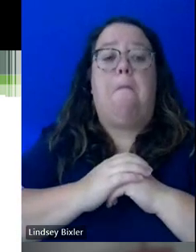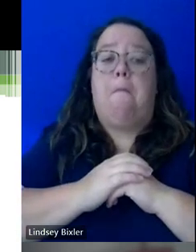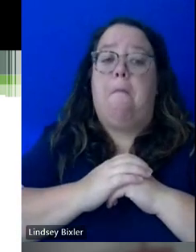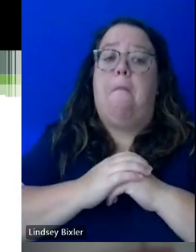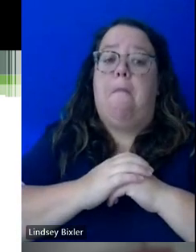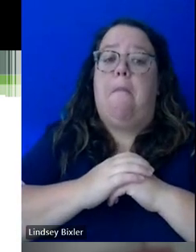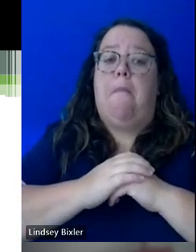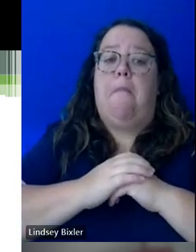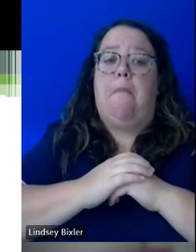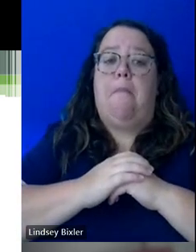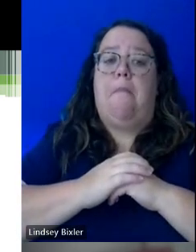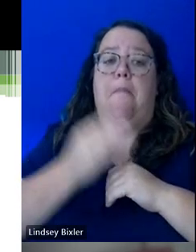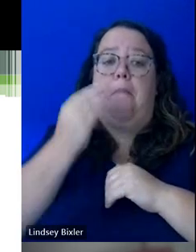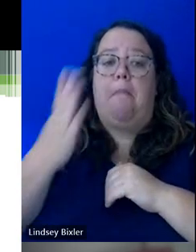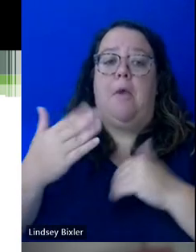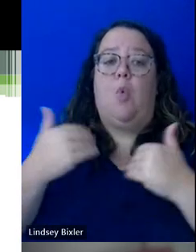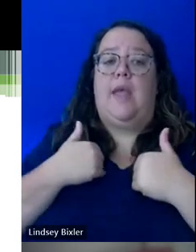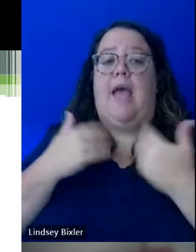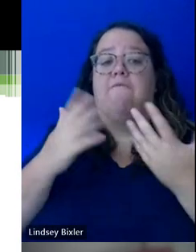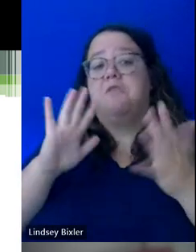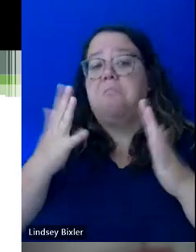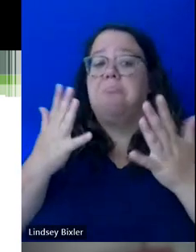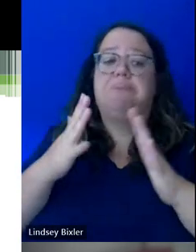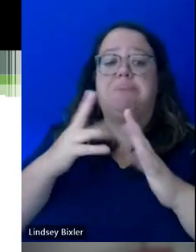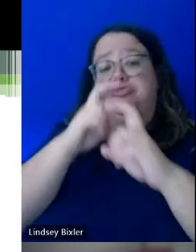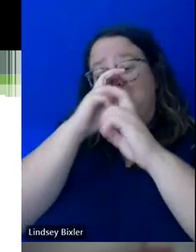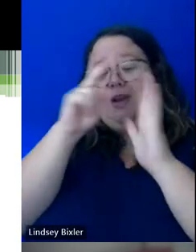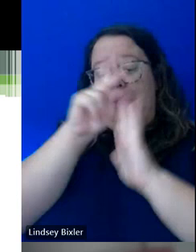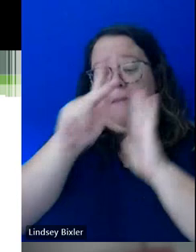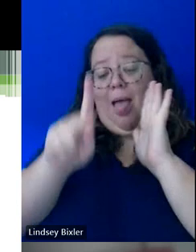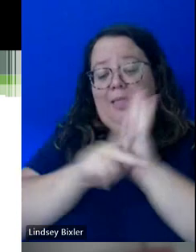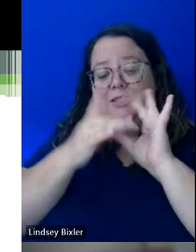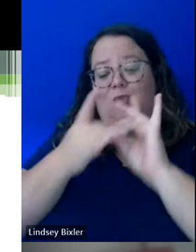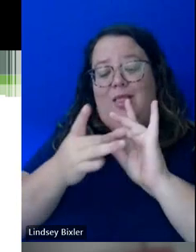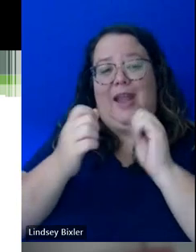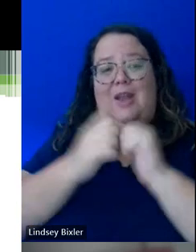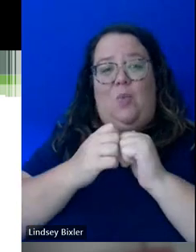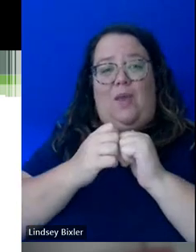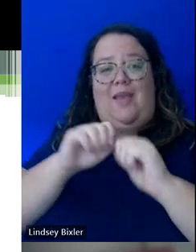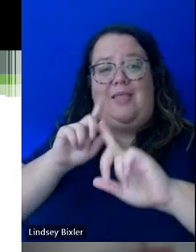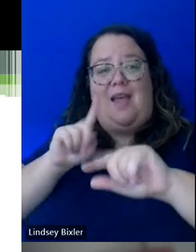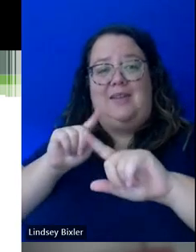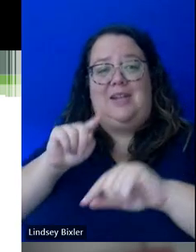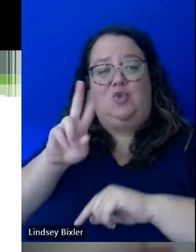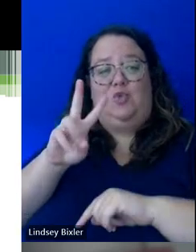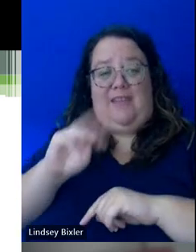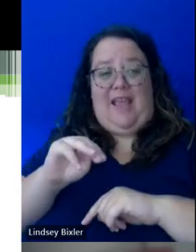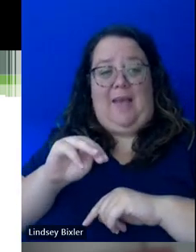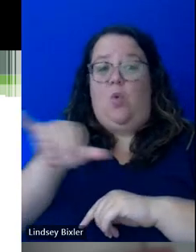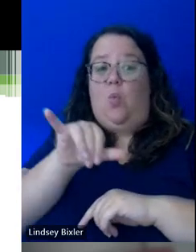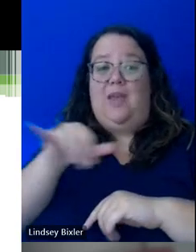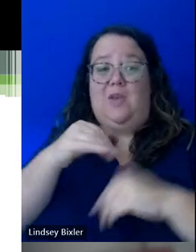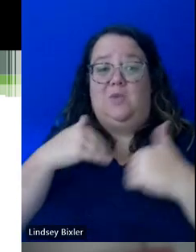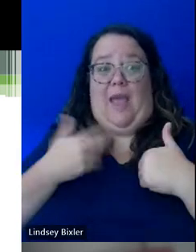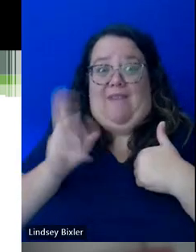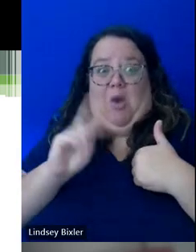I'll say strict, maybe policy around attendance at UVM. We also have our own policy within the